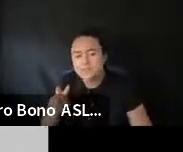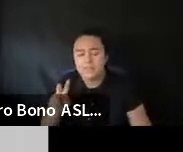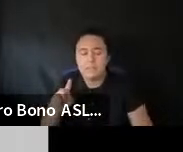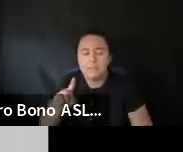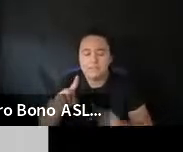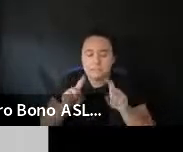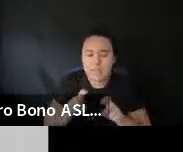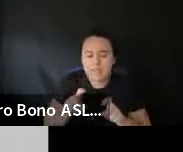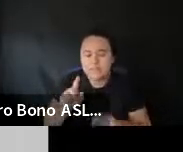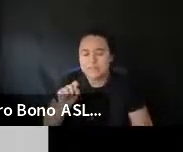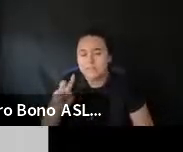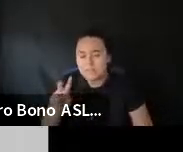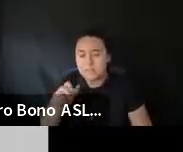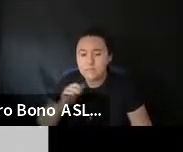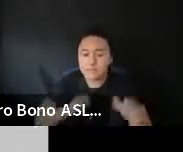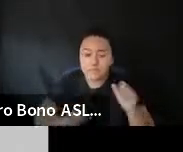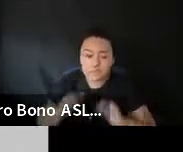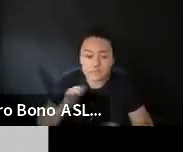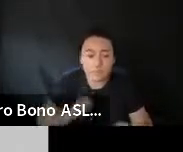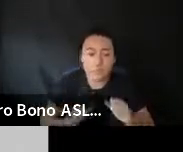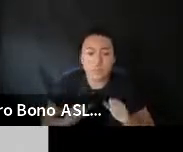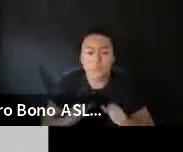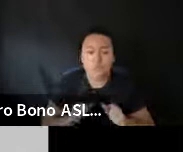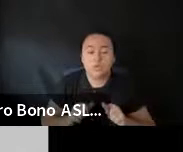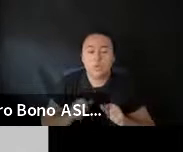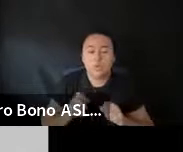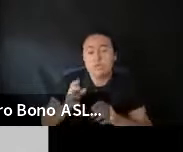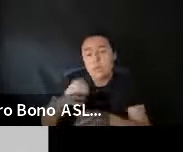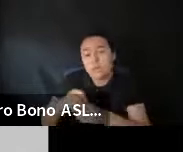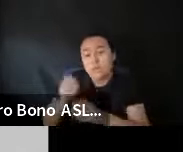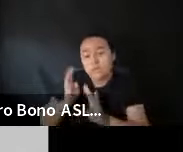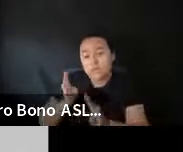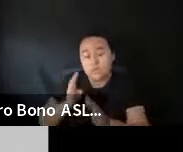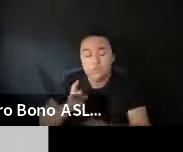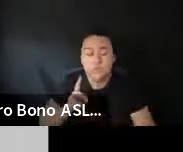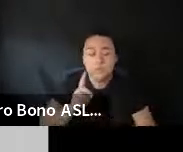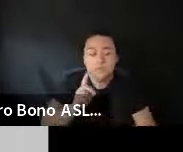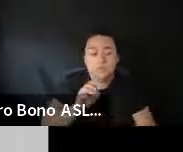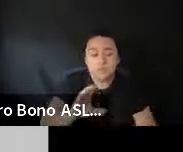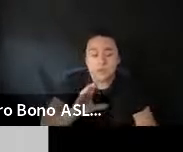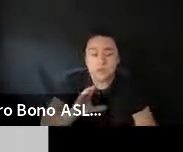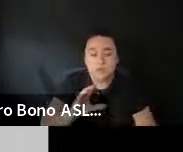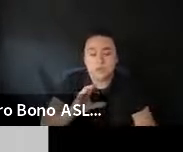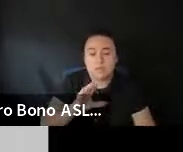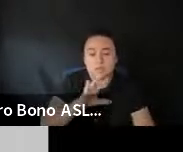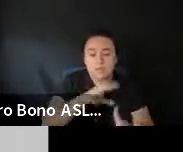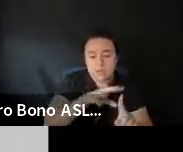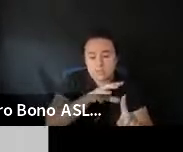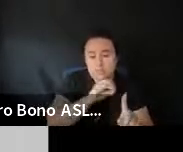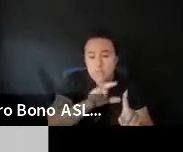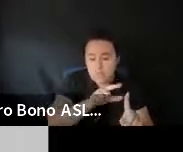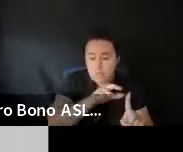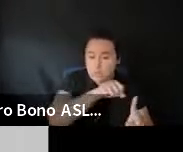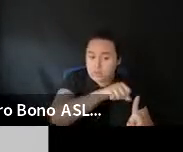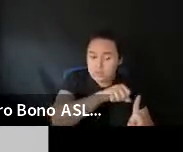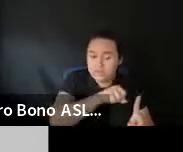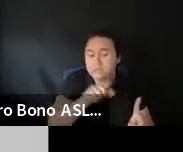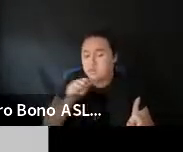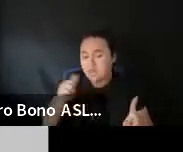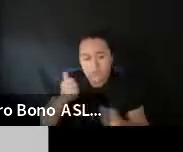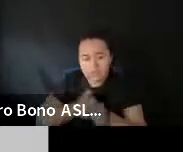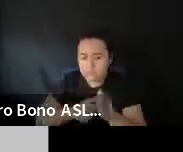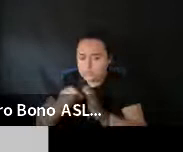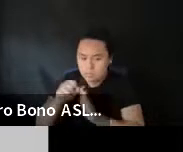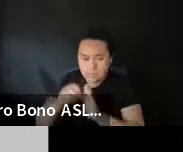Um. Uh. Those qualify. Including streaming. Documentaries. Illinois qualifies documentaries. Not every state does. So.